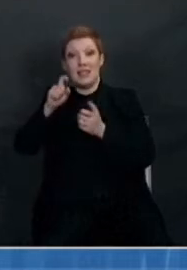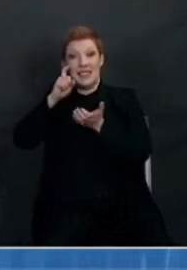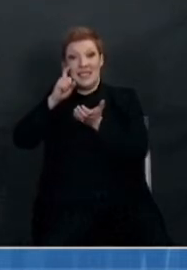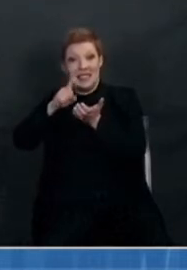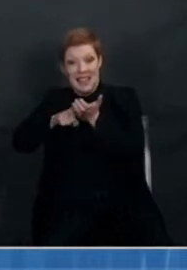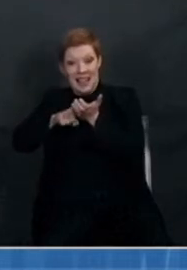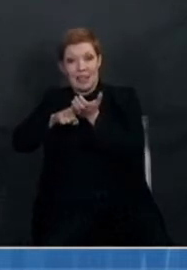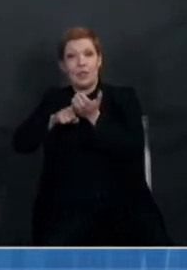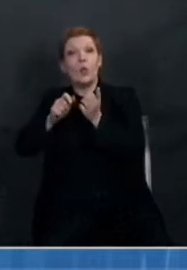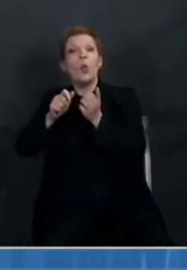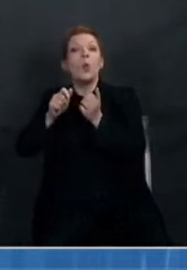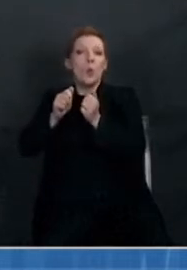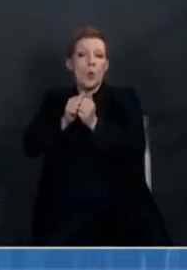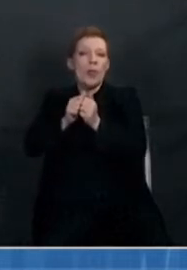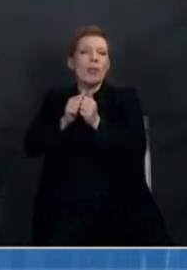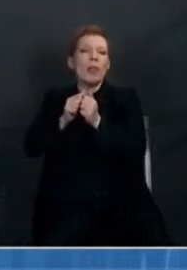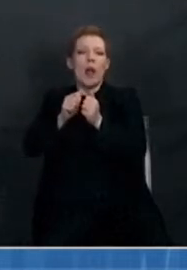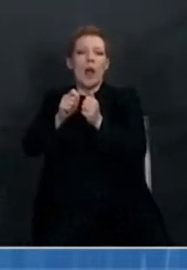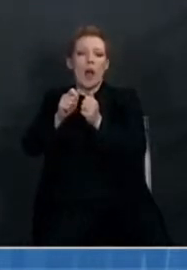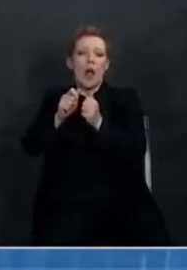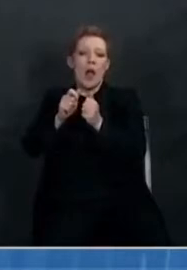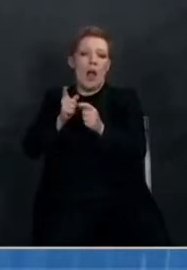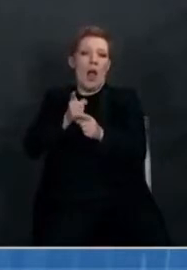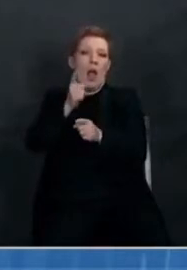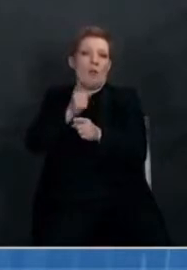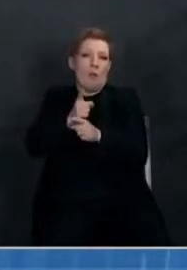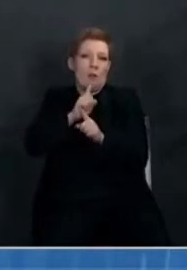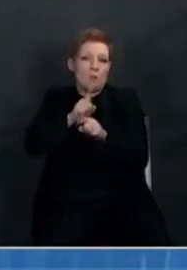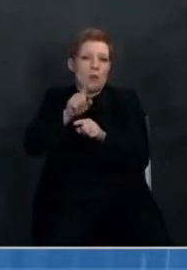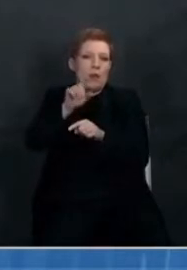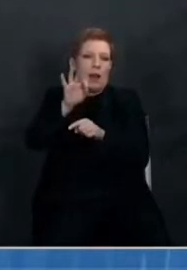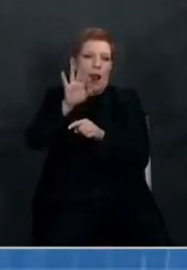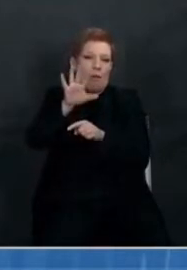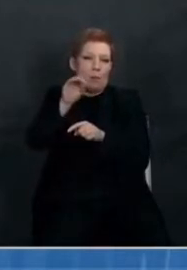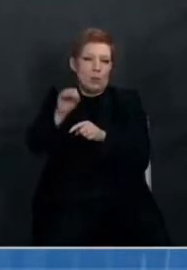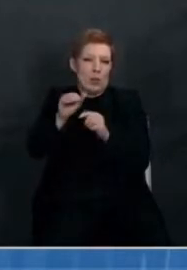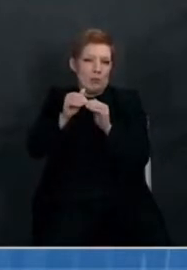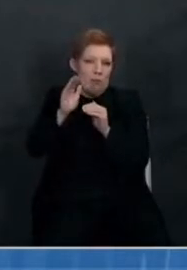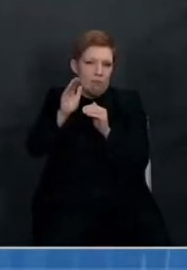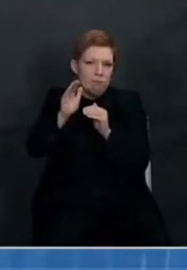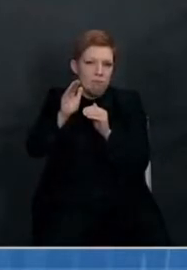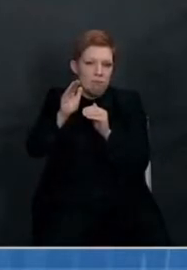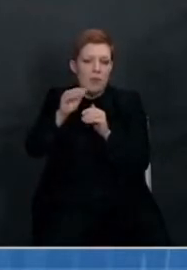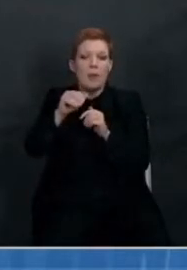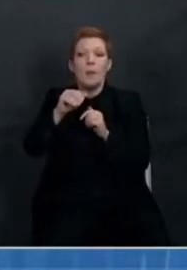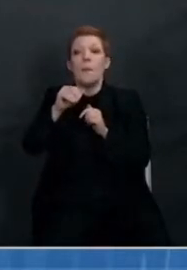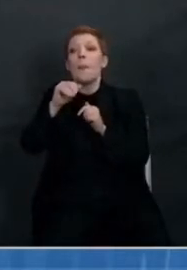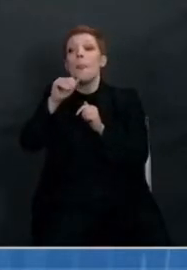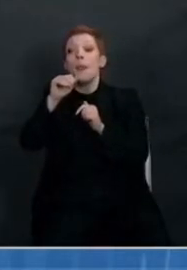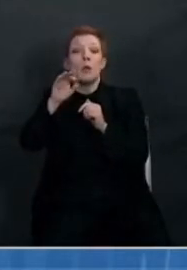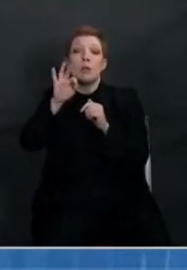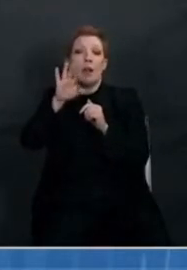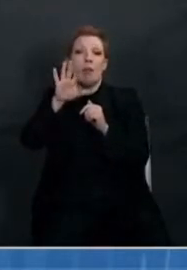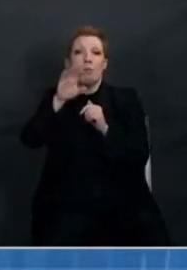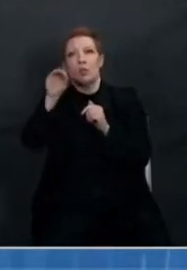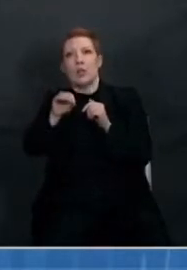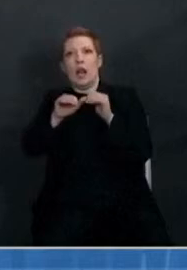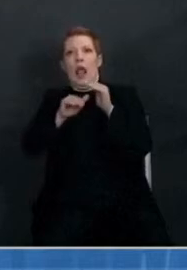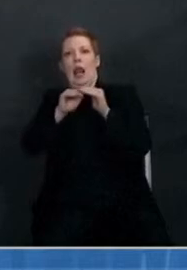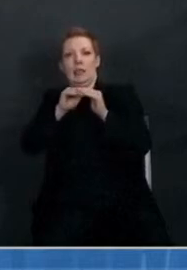% accuracy within 15 minutes. They can be used if you feel symptoms of COVID-19